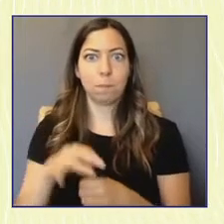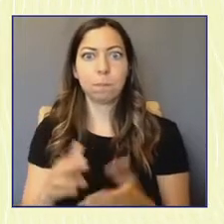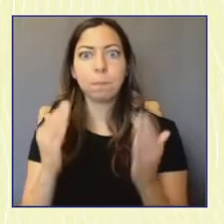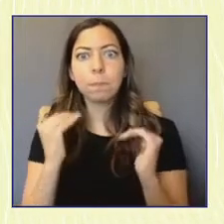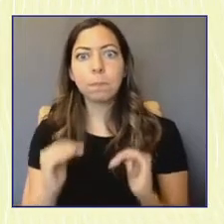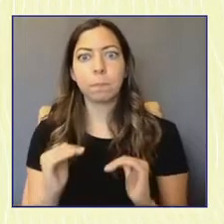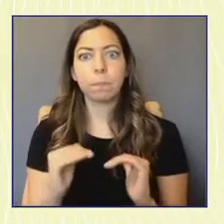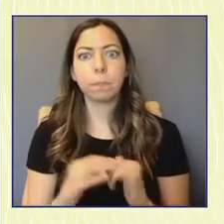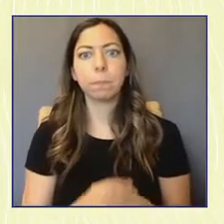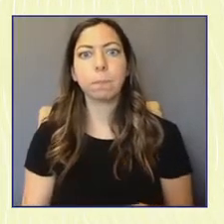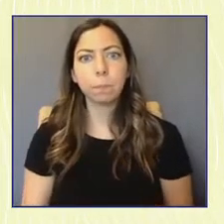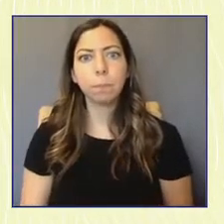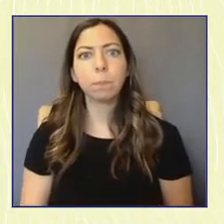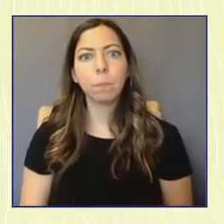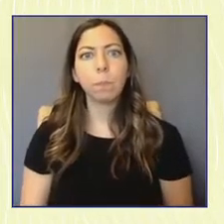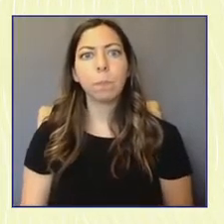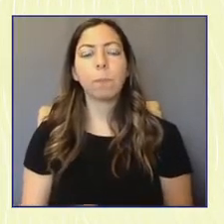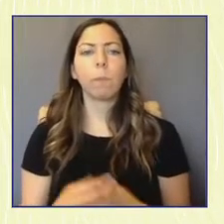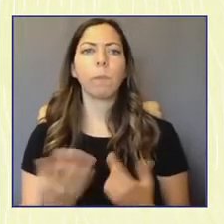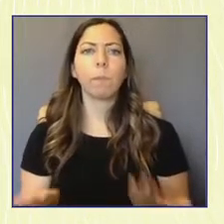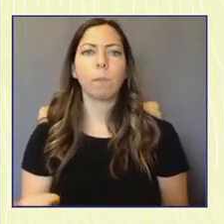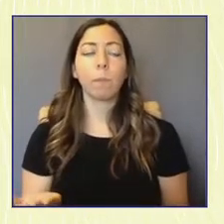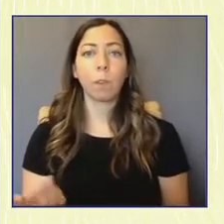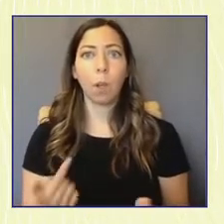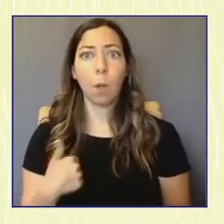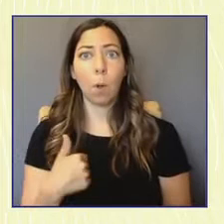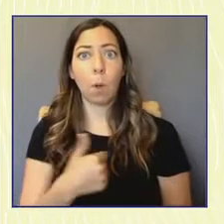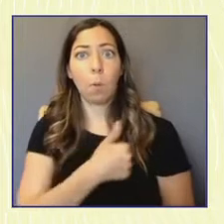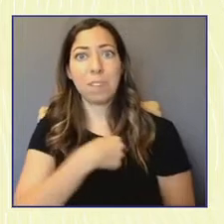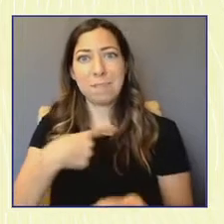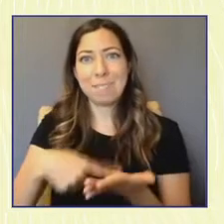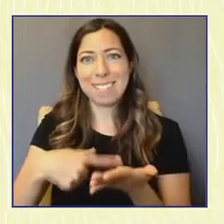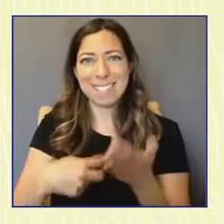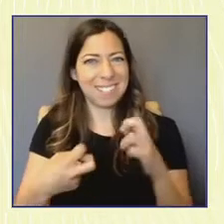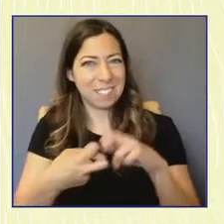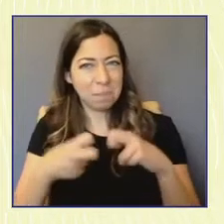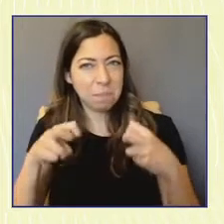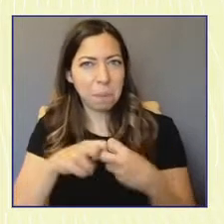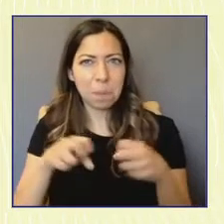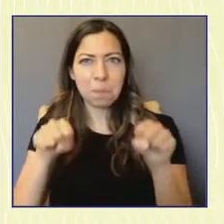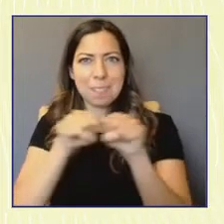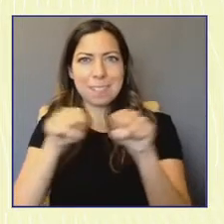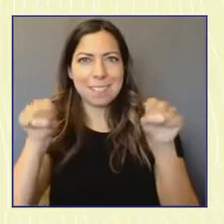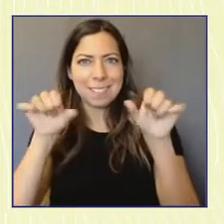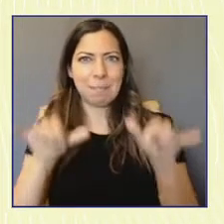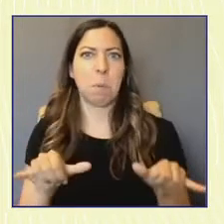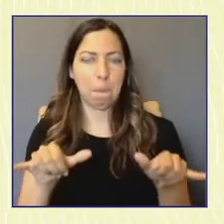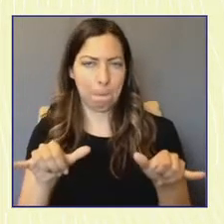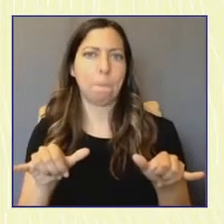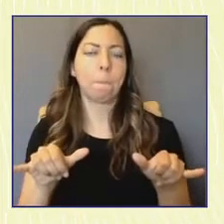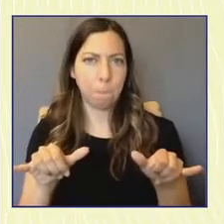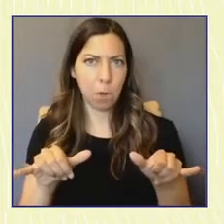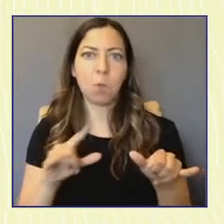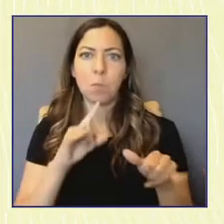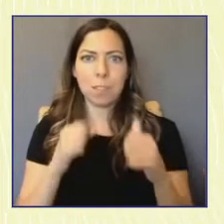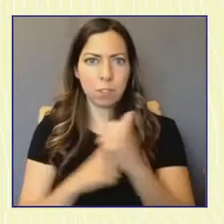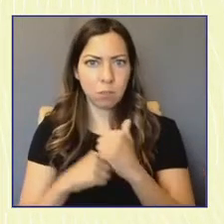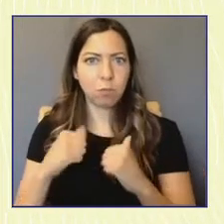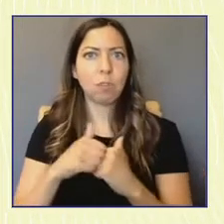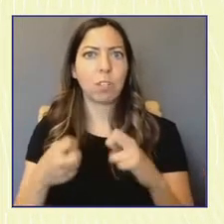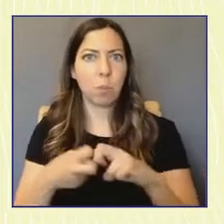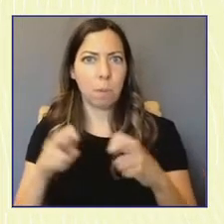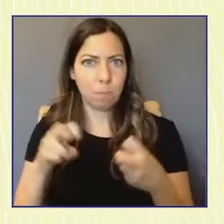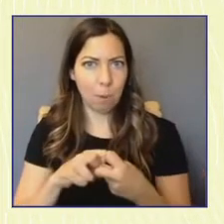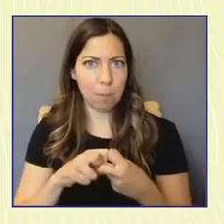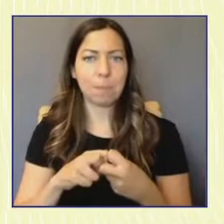So what we've been talking about are big structural issues in persistent inequities, things that are really missing from our